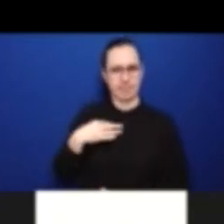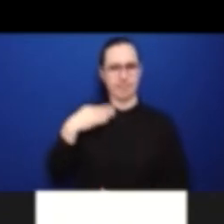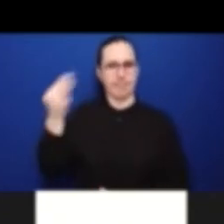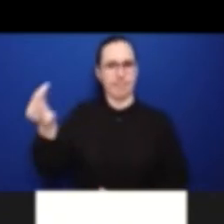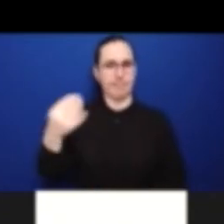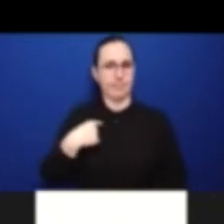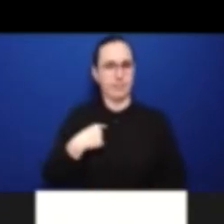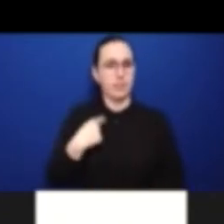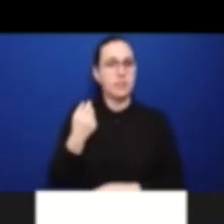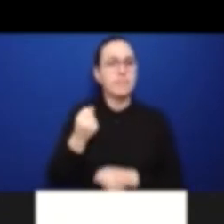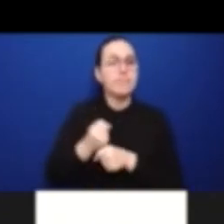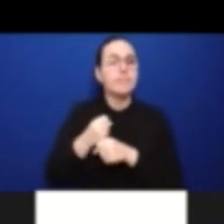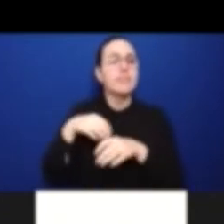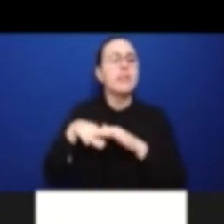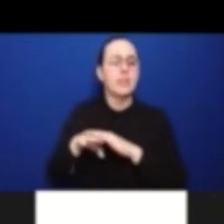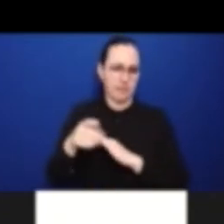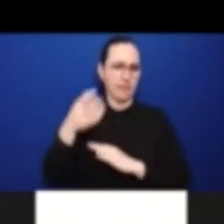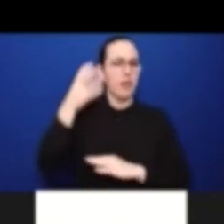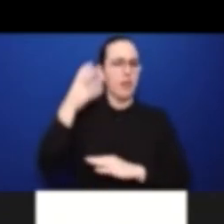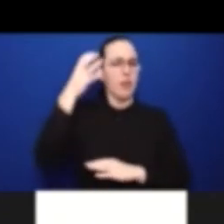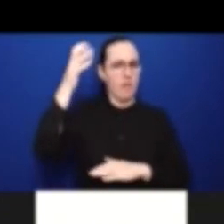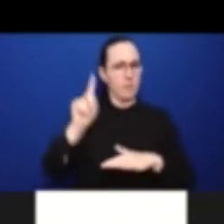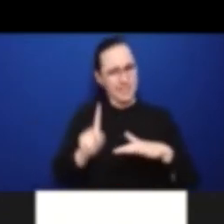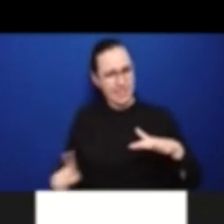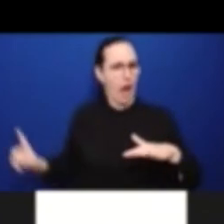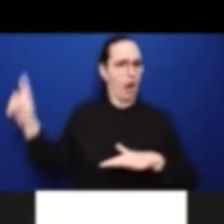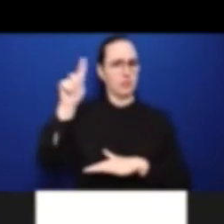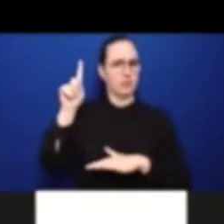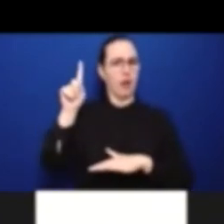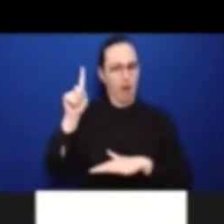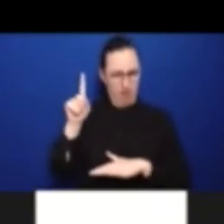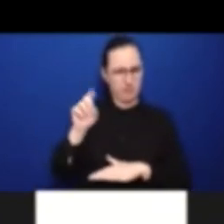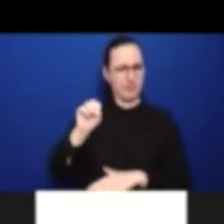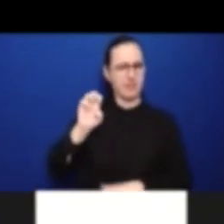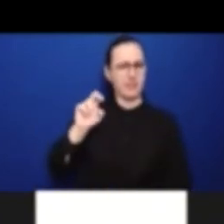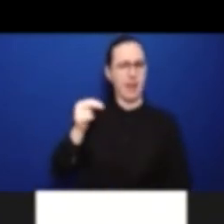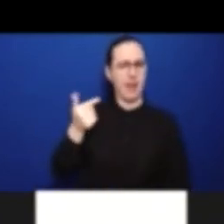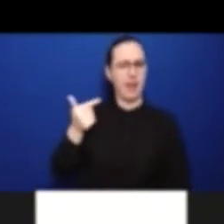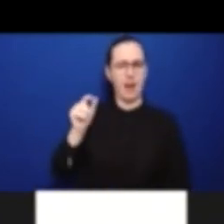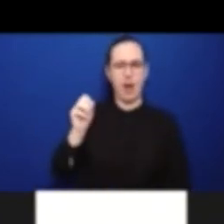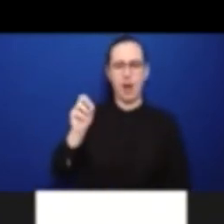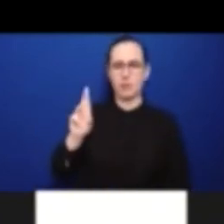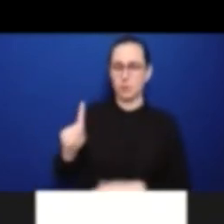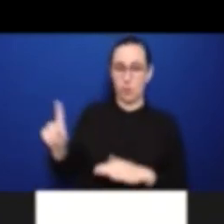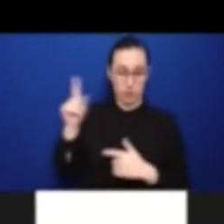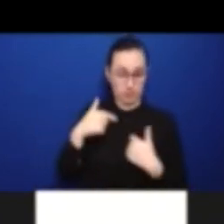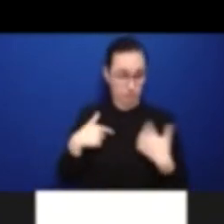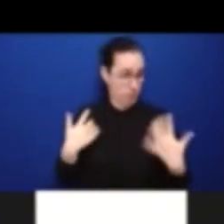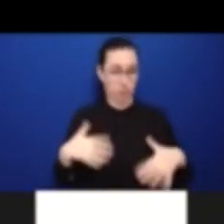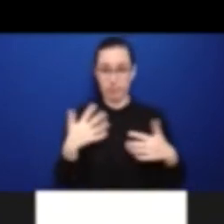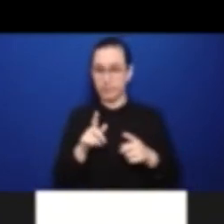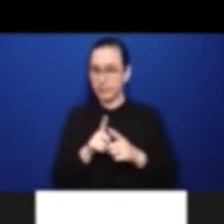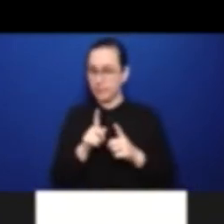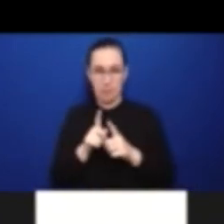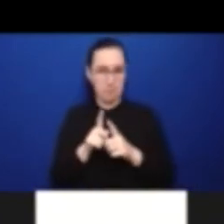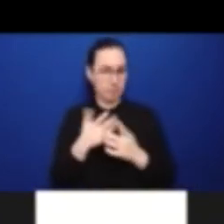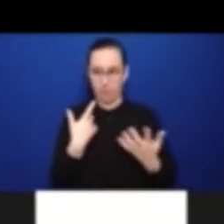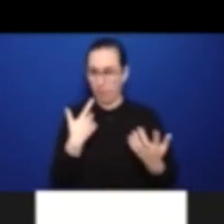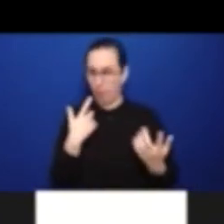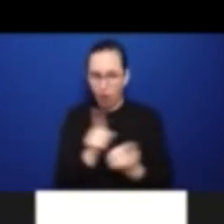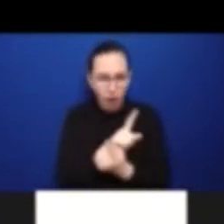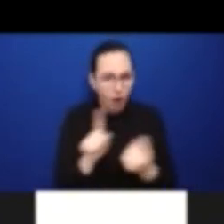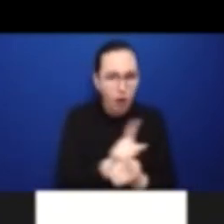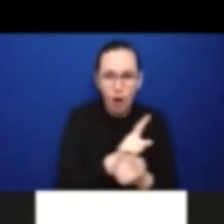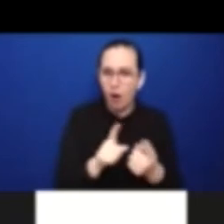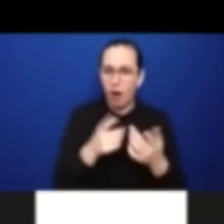at that event at that time and have this opportunity to connect with you and others and have